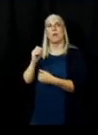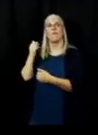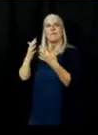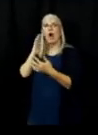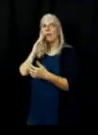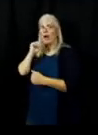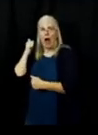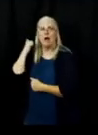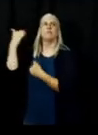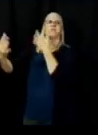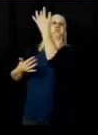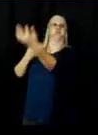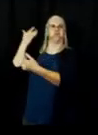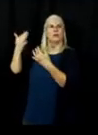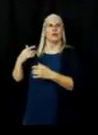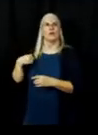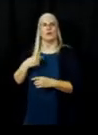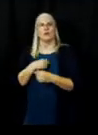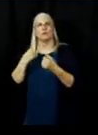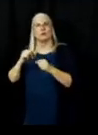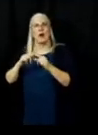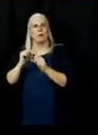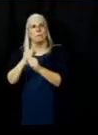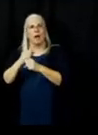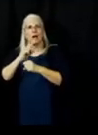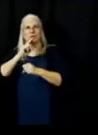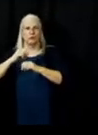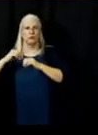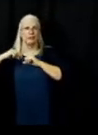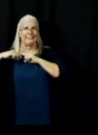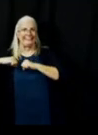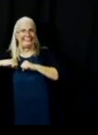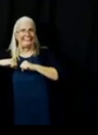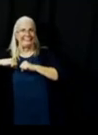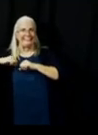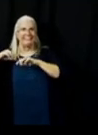our control efforts and throw spot fires across the line so that's very important.